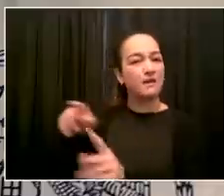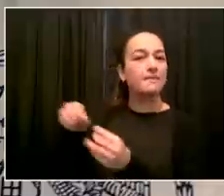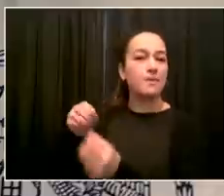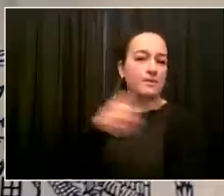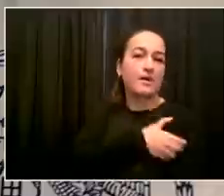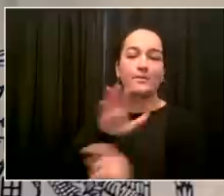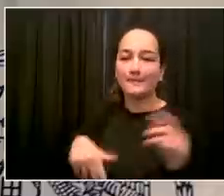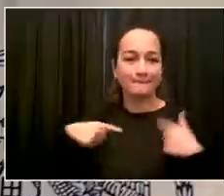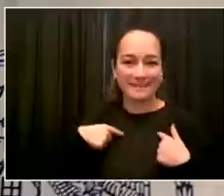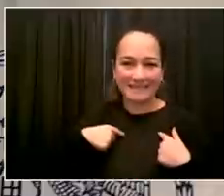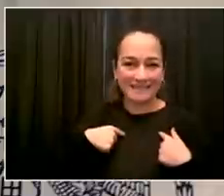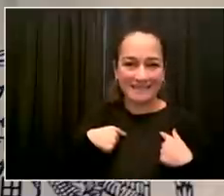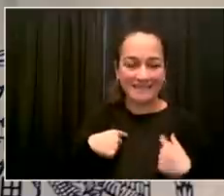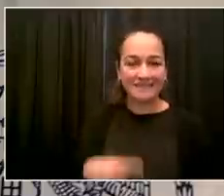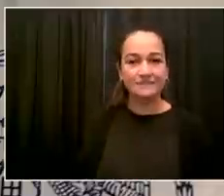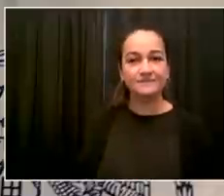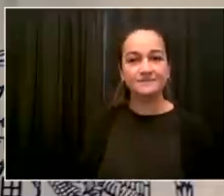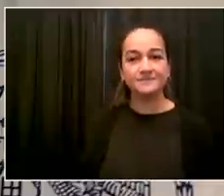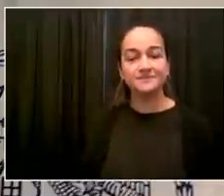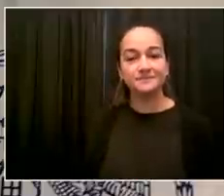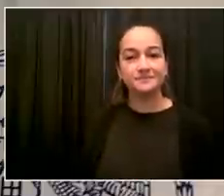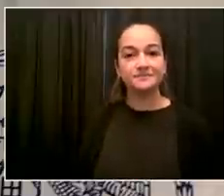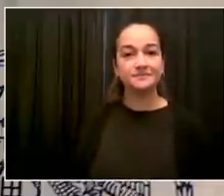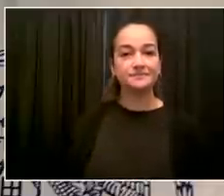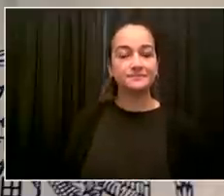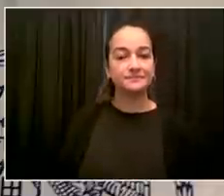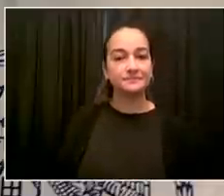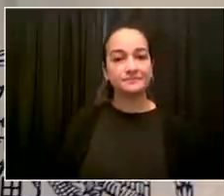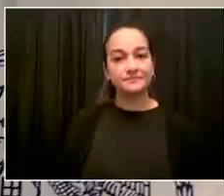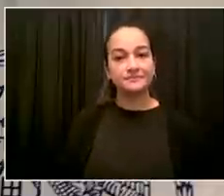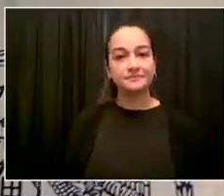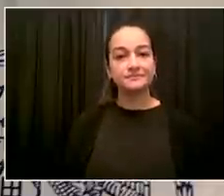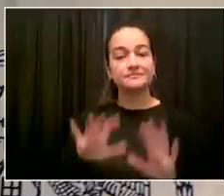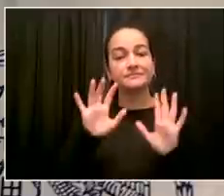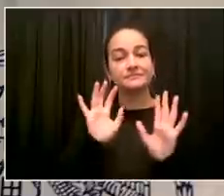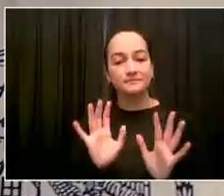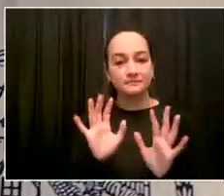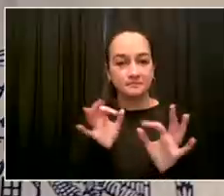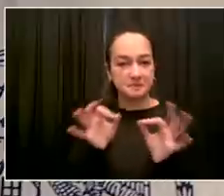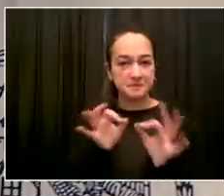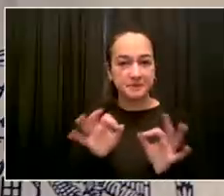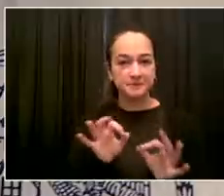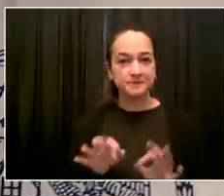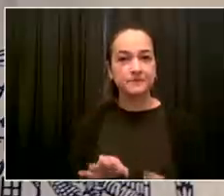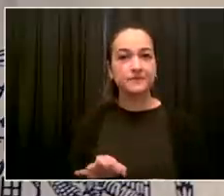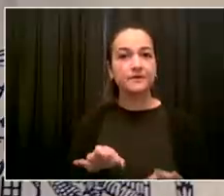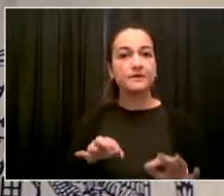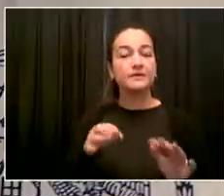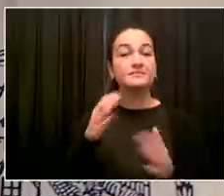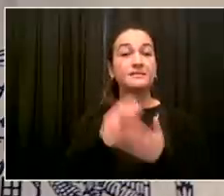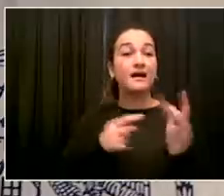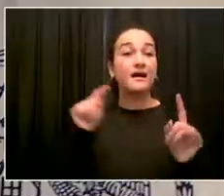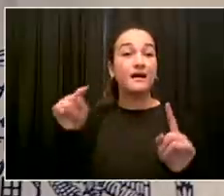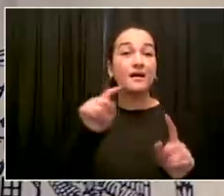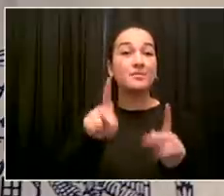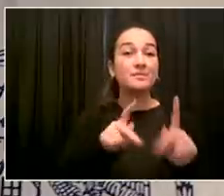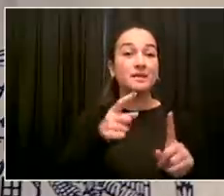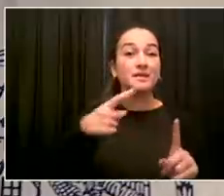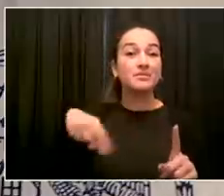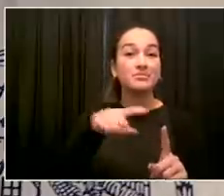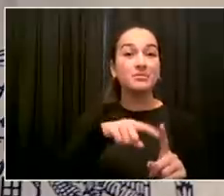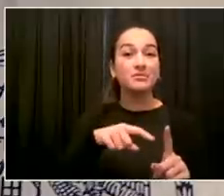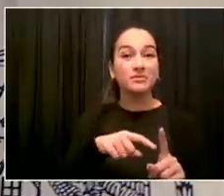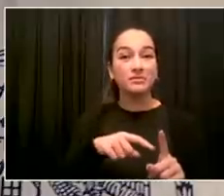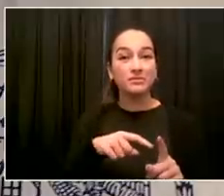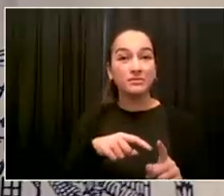sense. A number of other people will be leaving for the state system who have been sentenced there. There are big pieces we'll be able to act